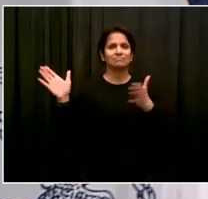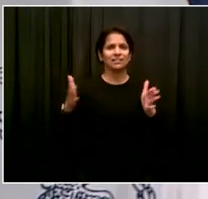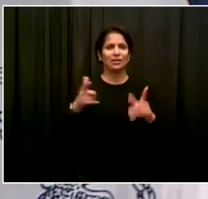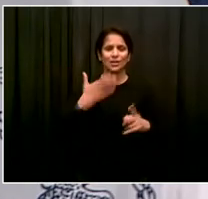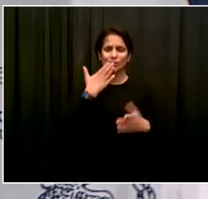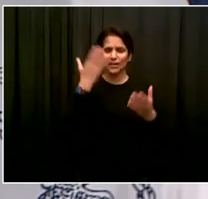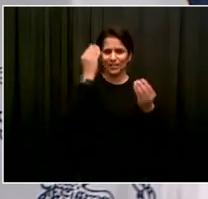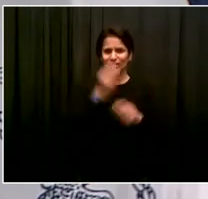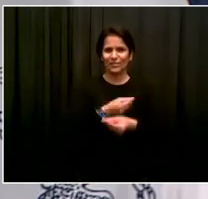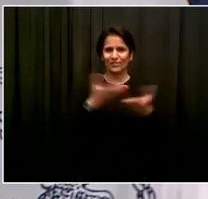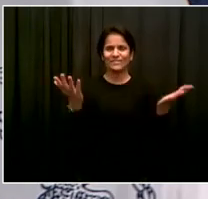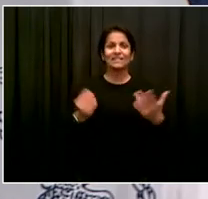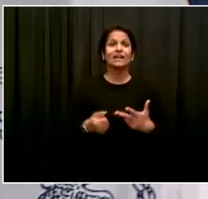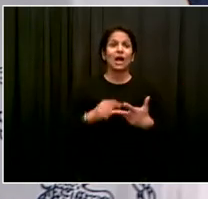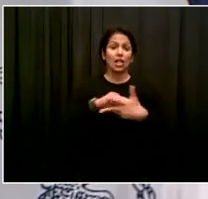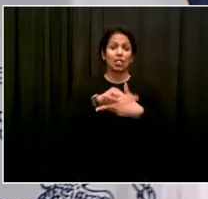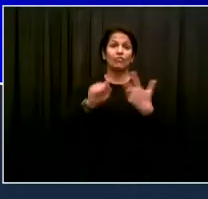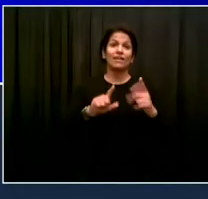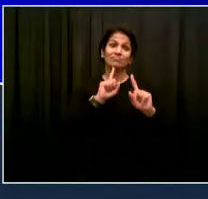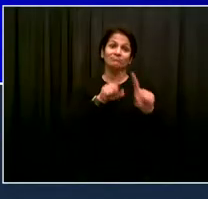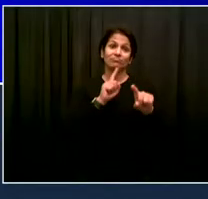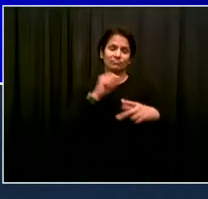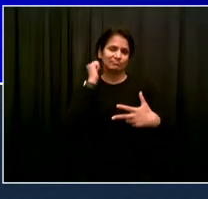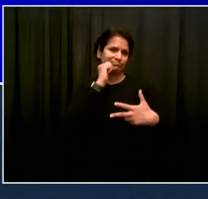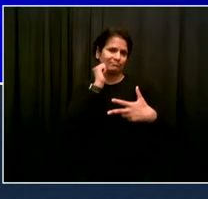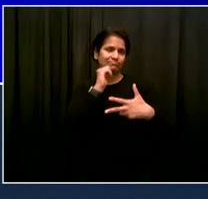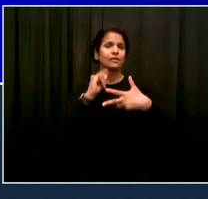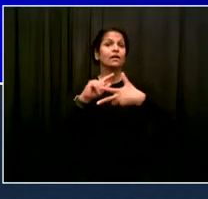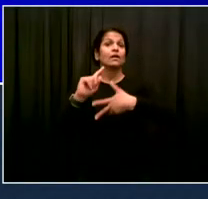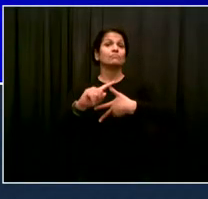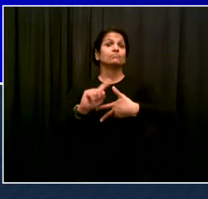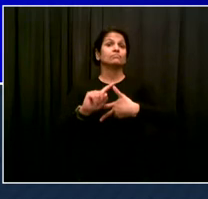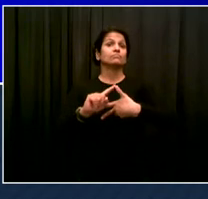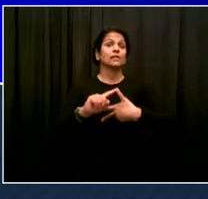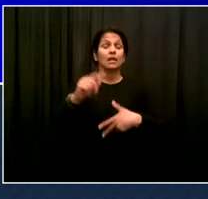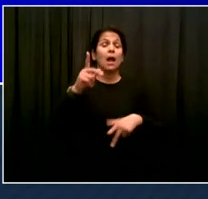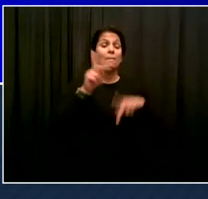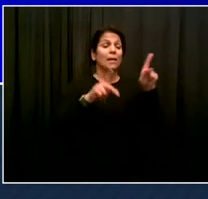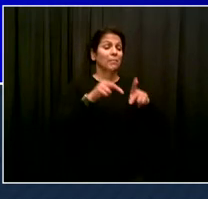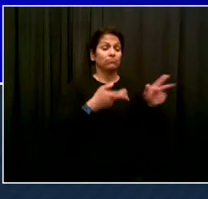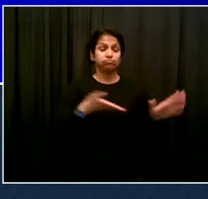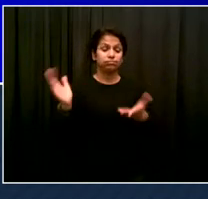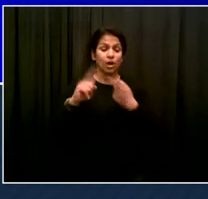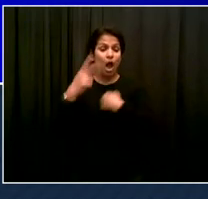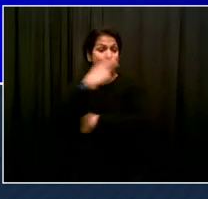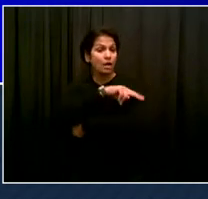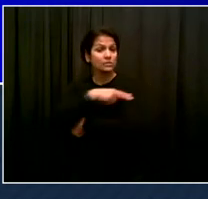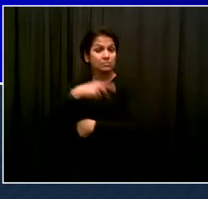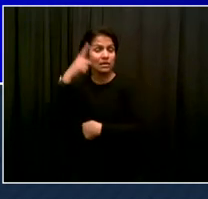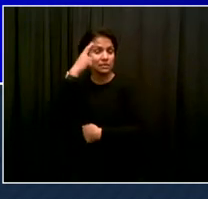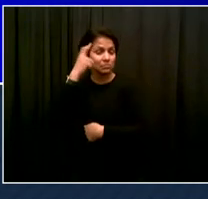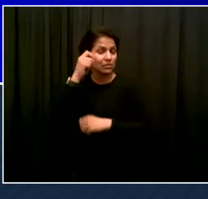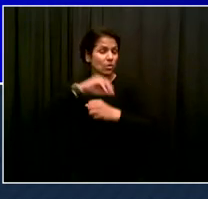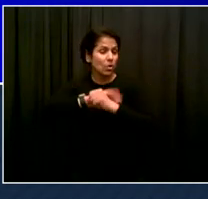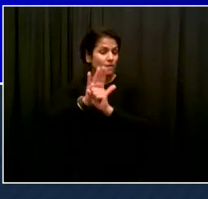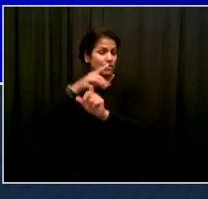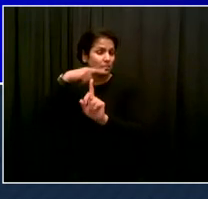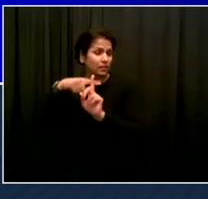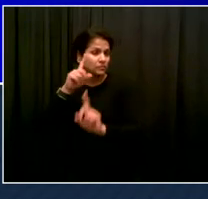really promising. So let's go over them. Number one, daily number of people admitted to New York City hospitals for suspected COVID-19. Today's report,